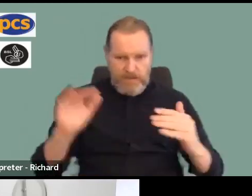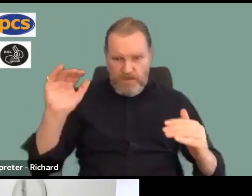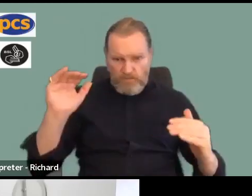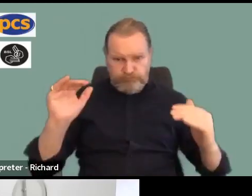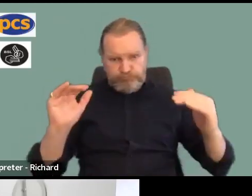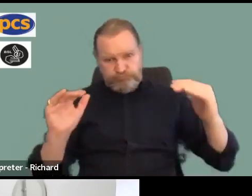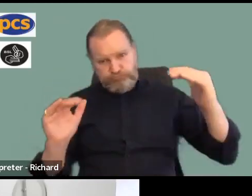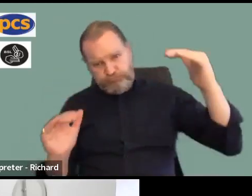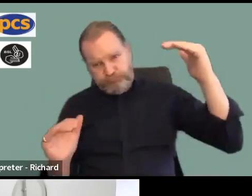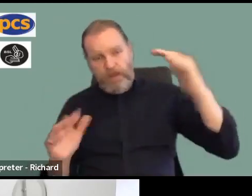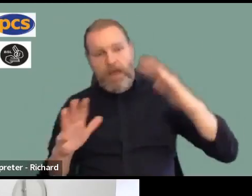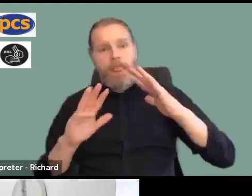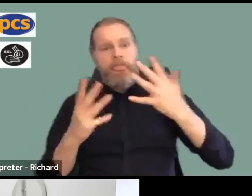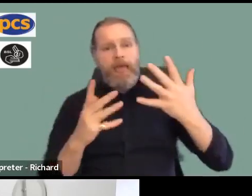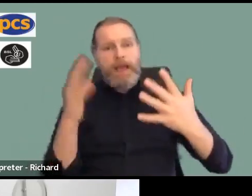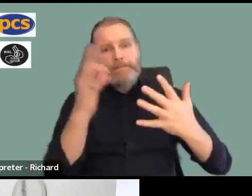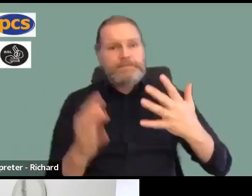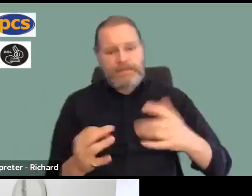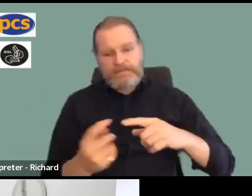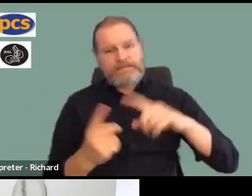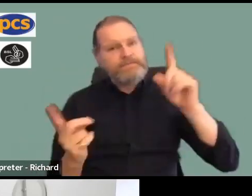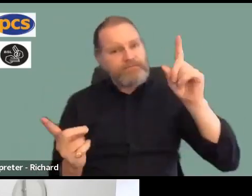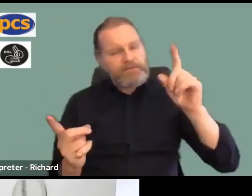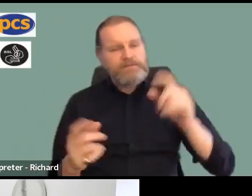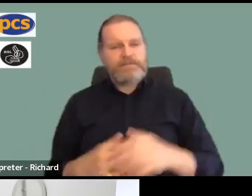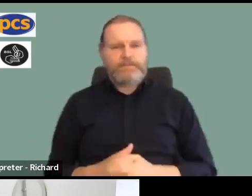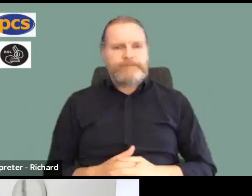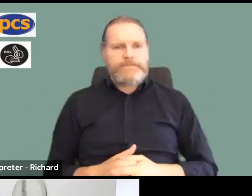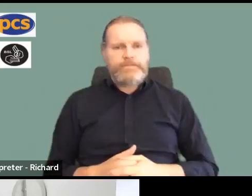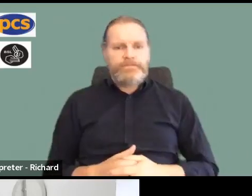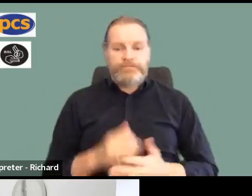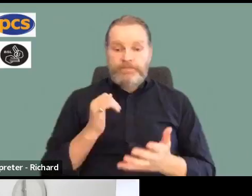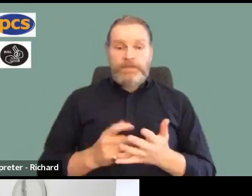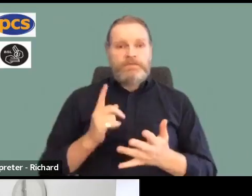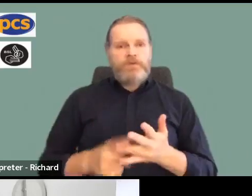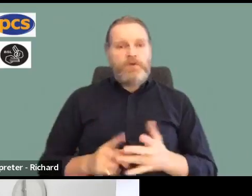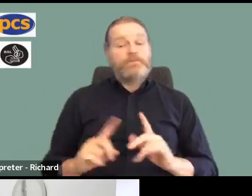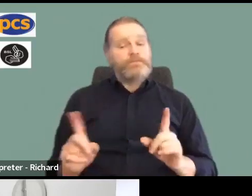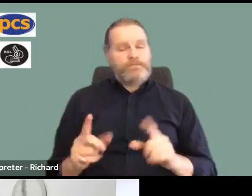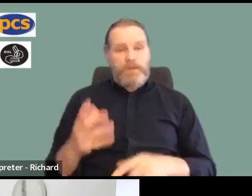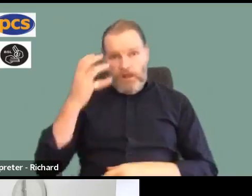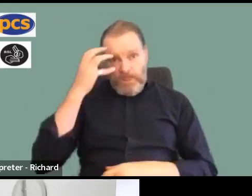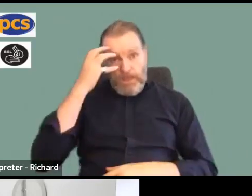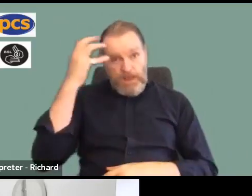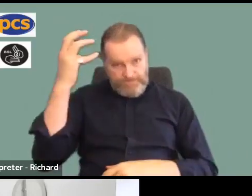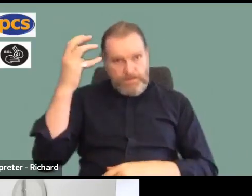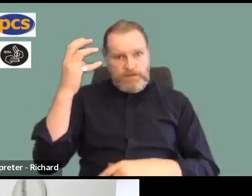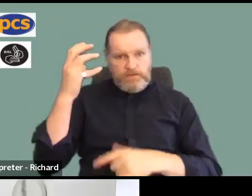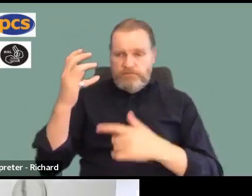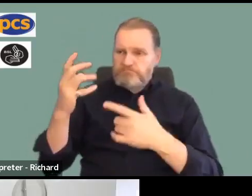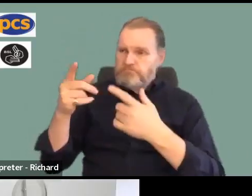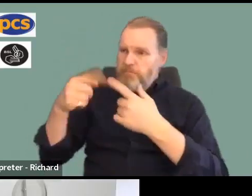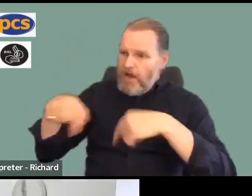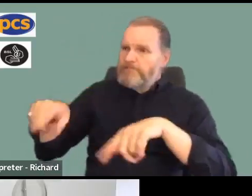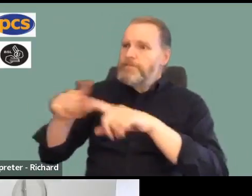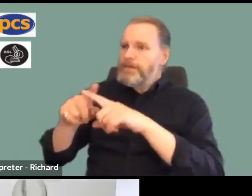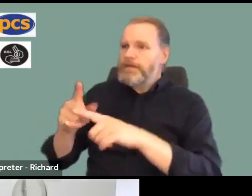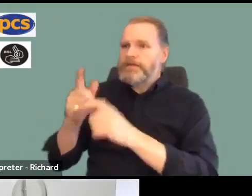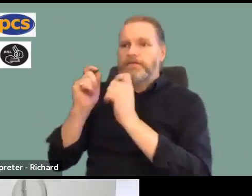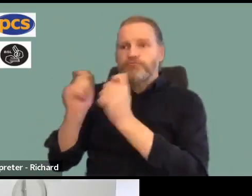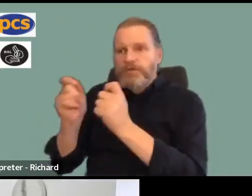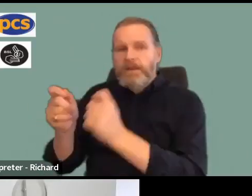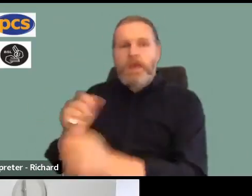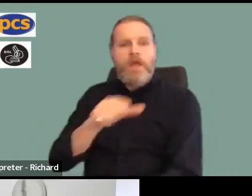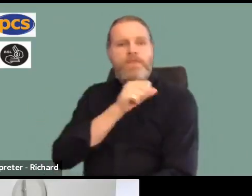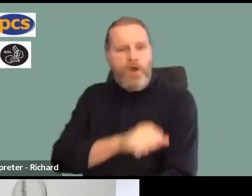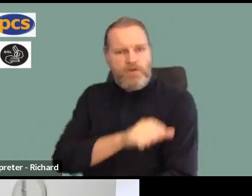because since we've started talking about campaigning, the government has made pay awards to the rest of the public sector, to nurses, doctors